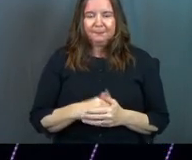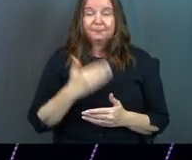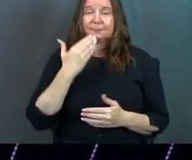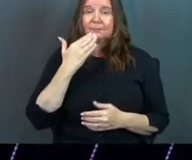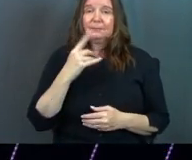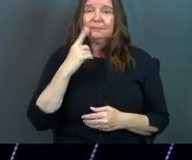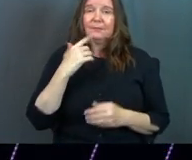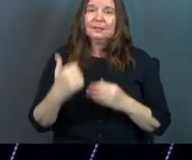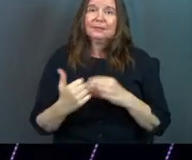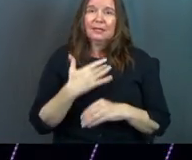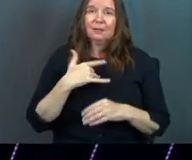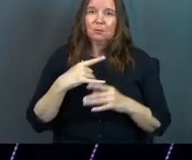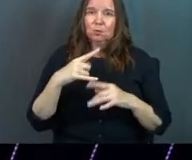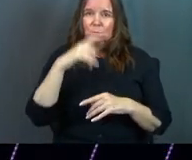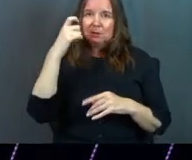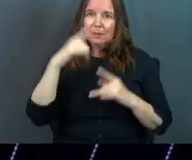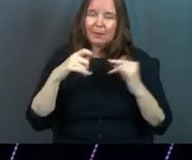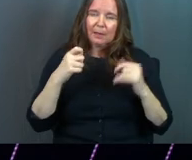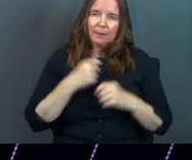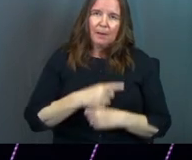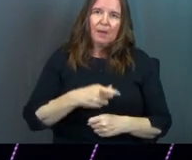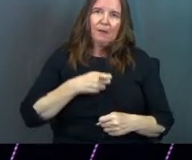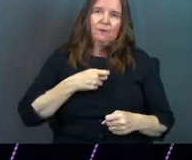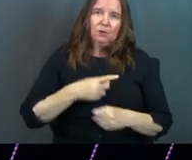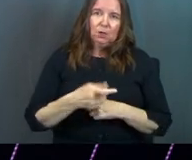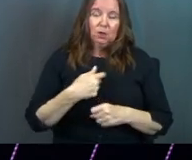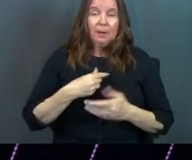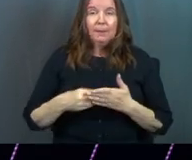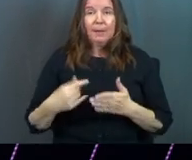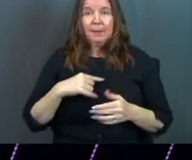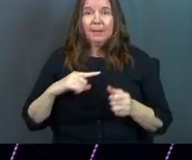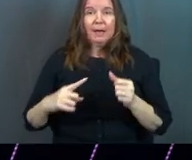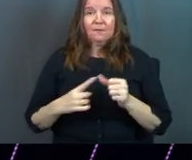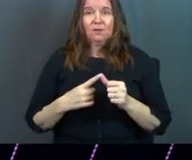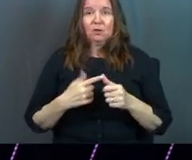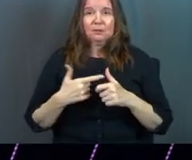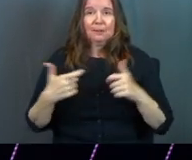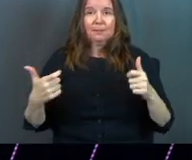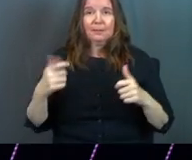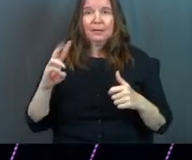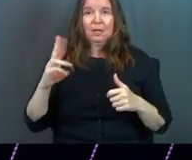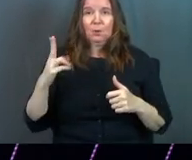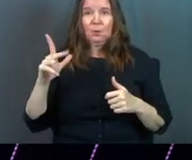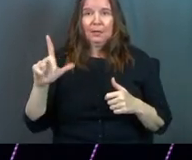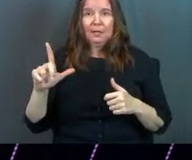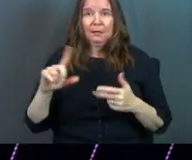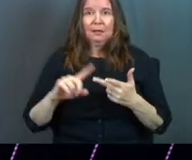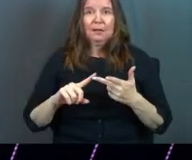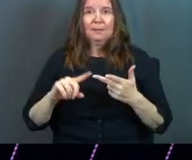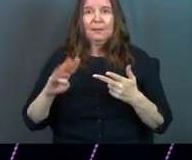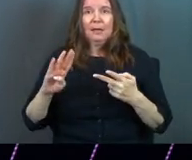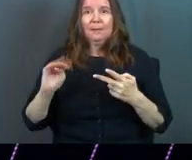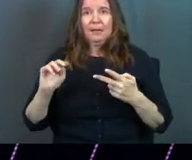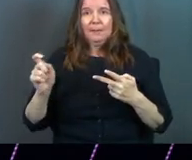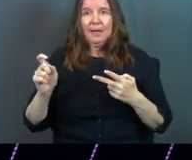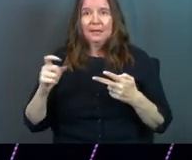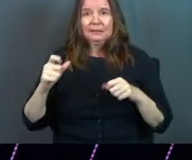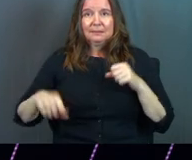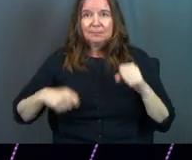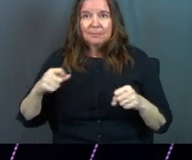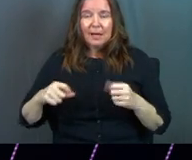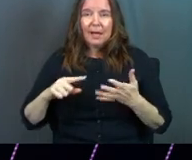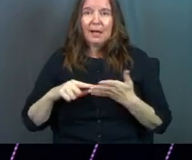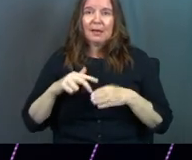Thank you for sending me to summer camp every single year, buying my first big wheels, my BMX bikes, my